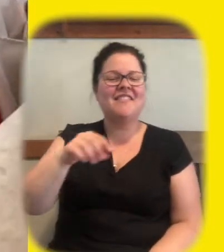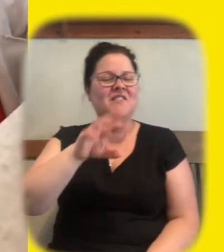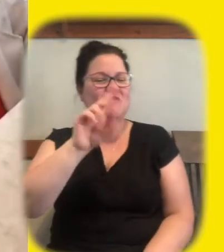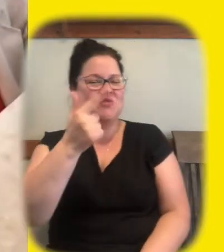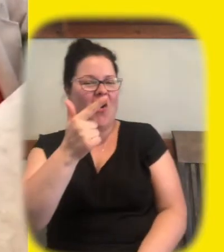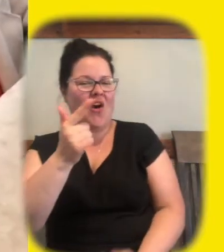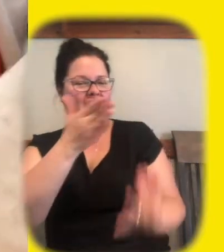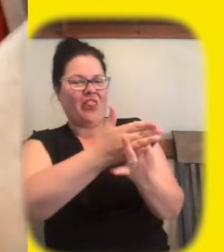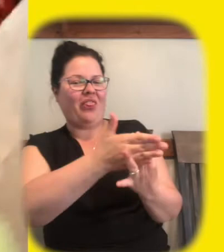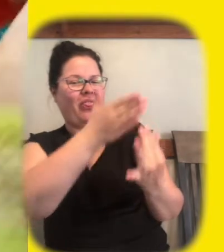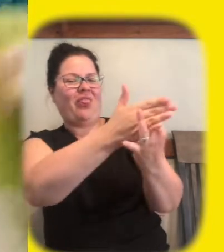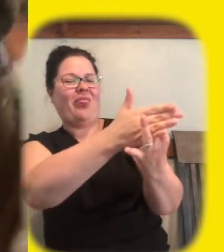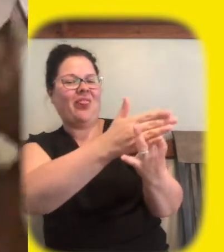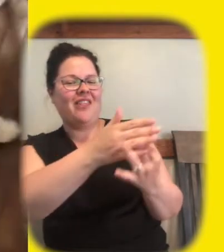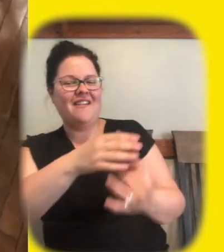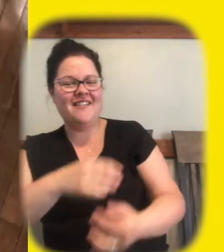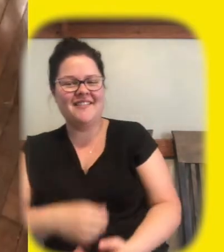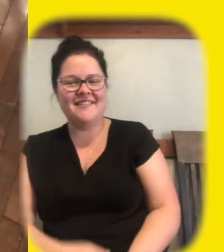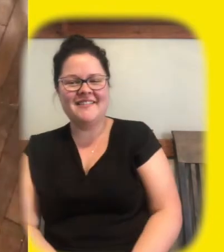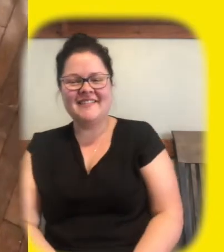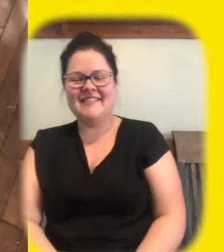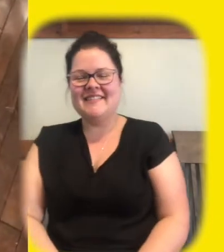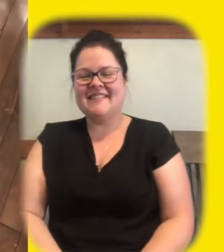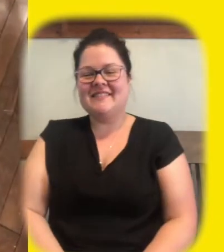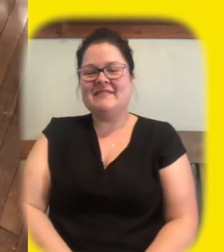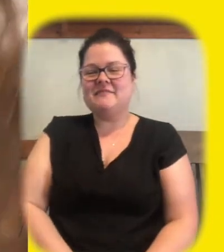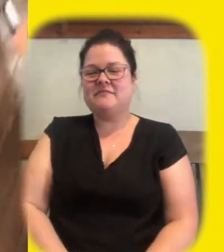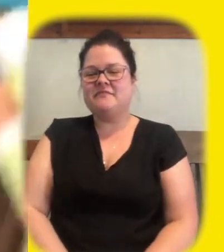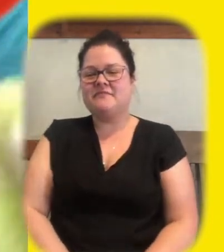we've got a distraction of our puppy here